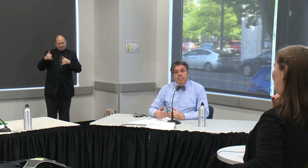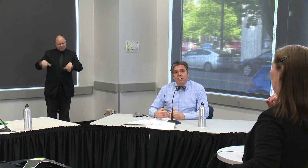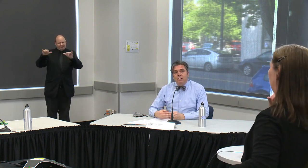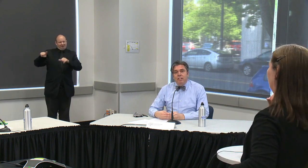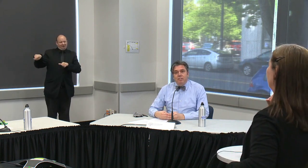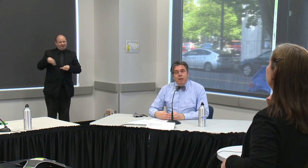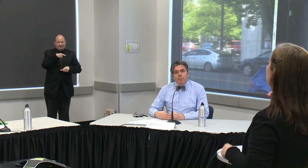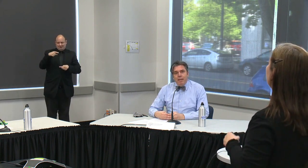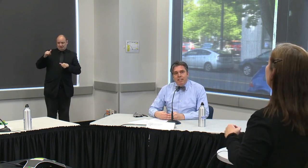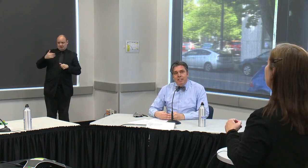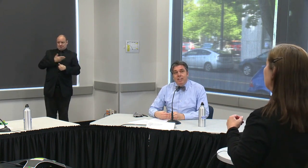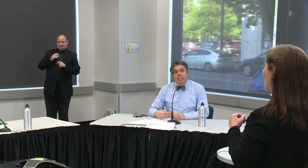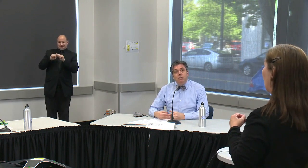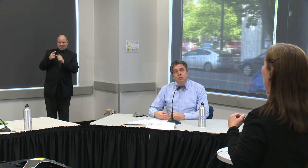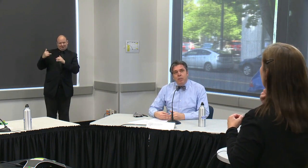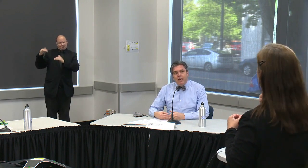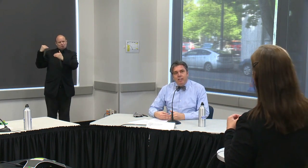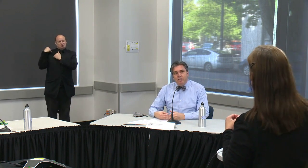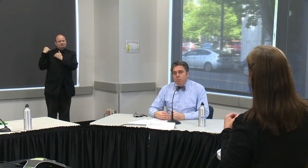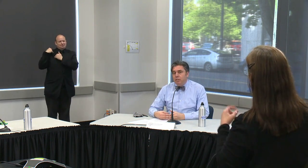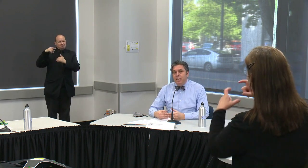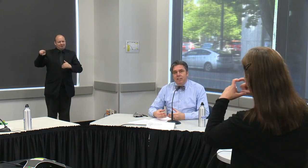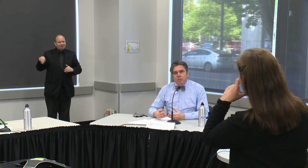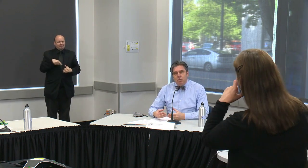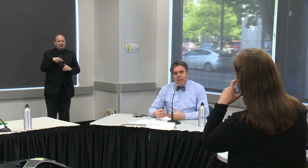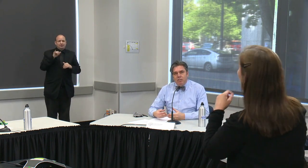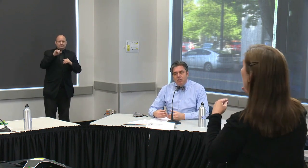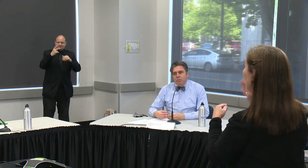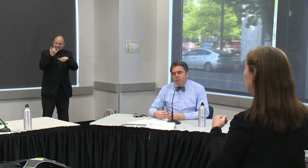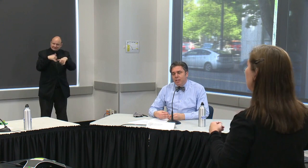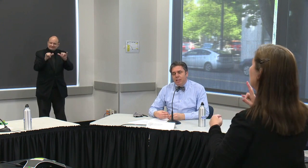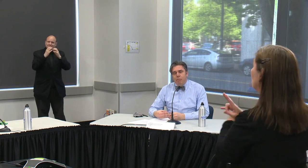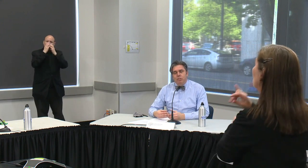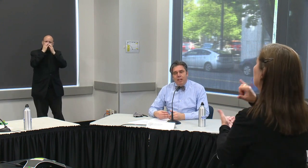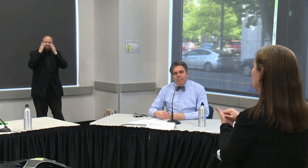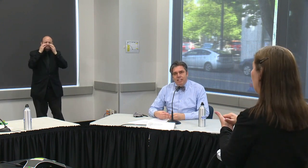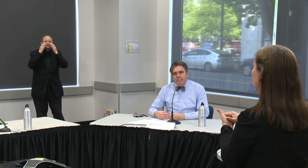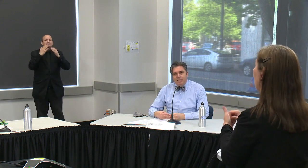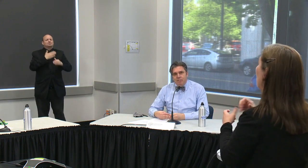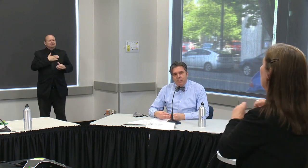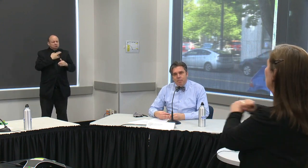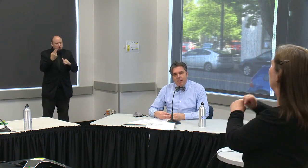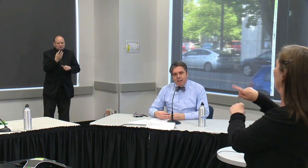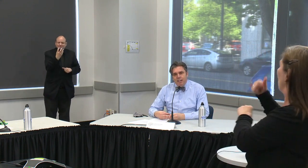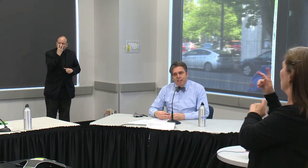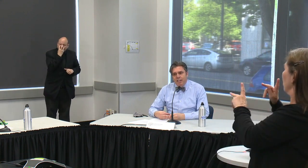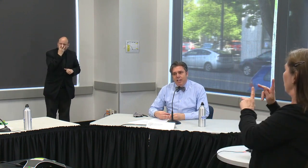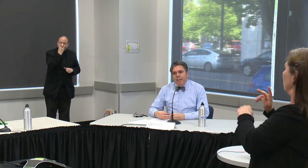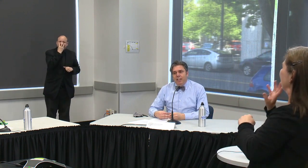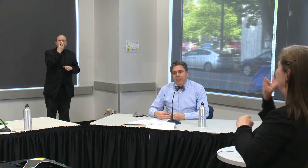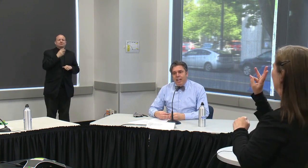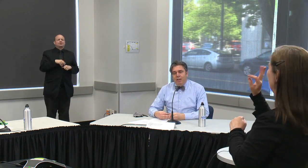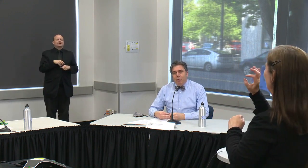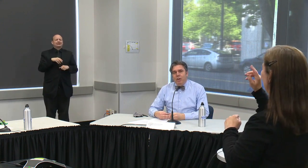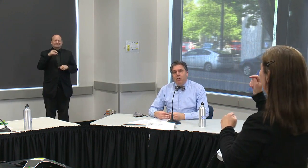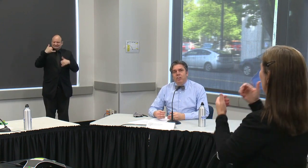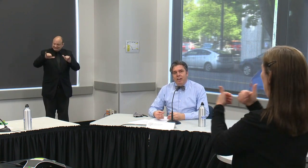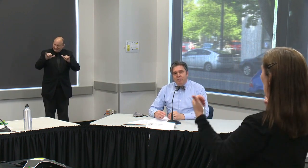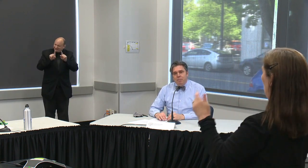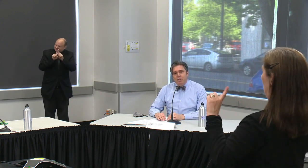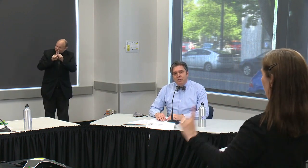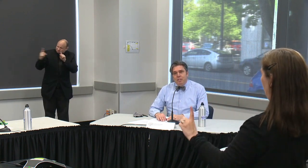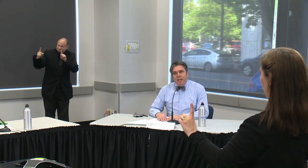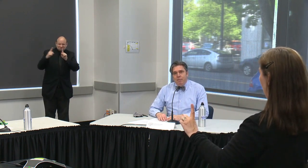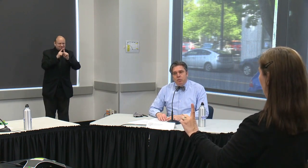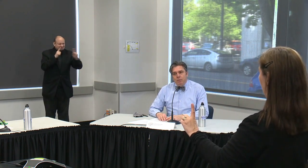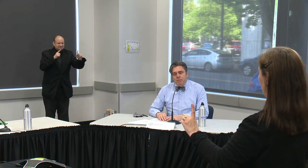a face covering is recommended that you do that to protect those around you that we try and stay six feet apart that we hold